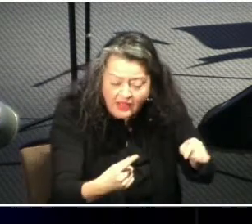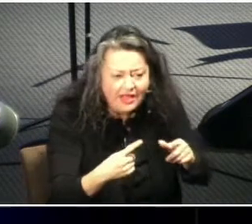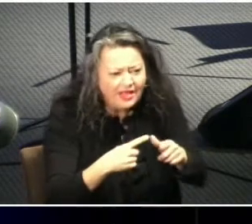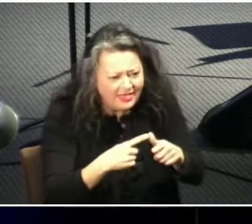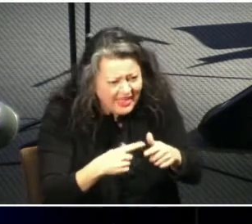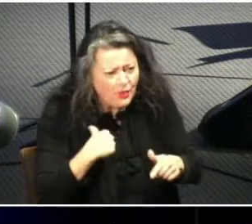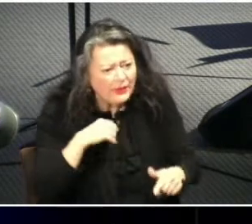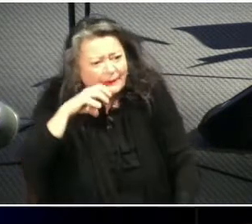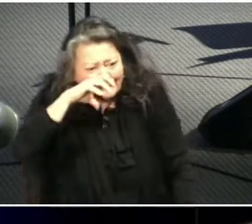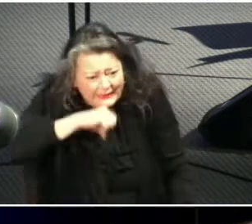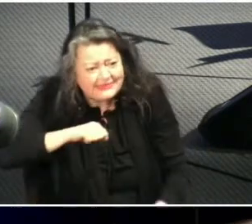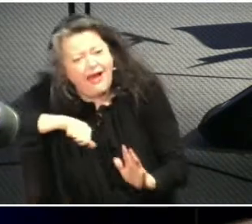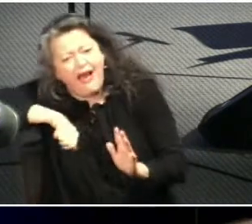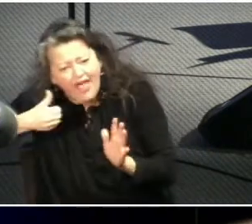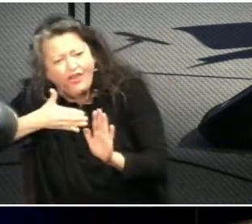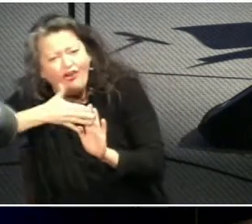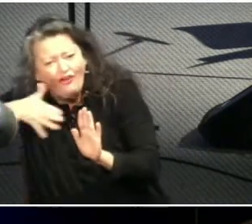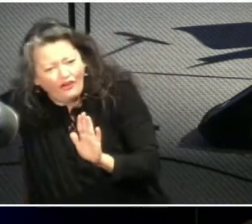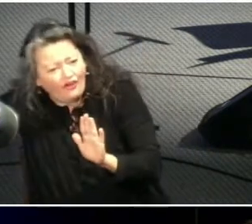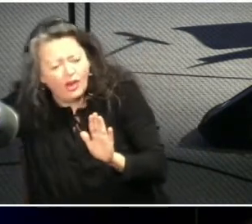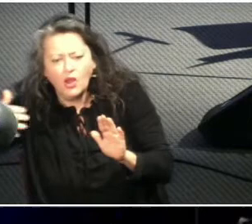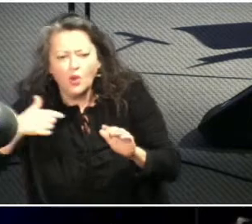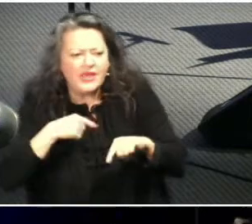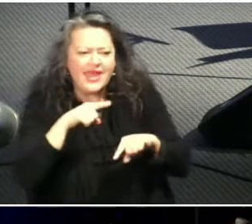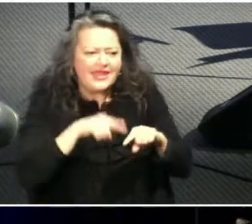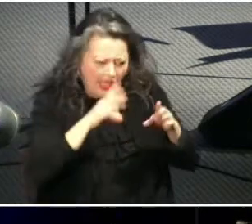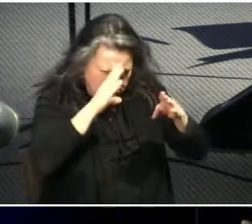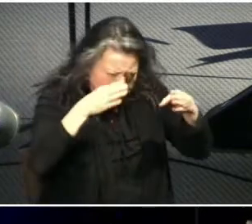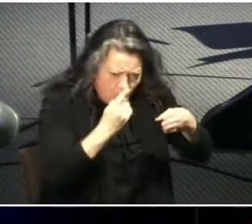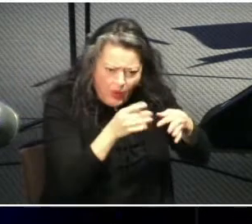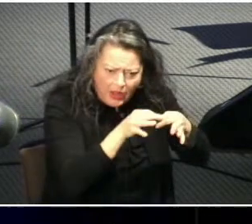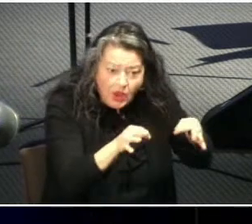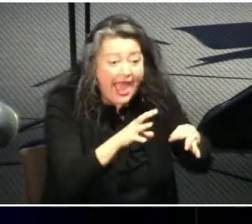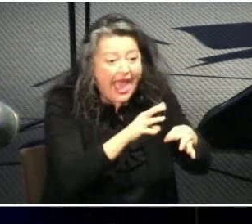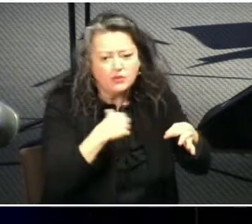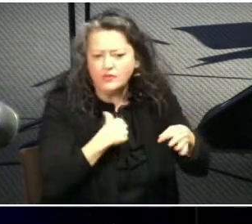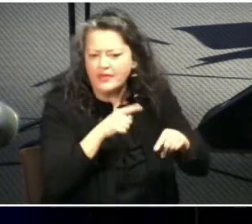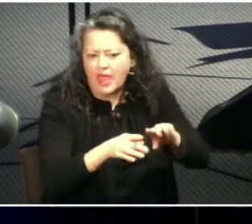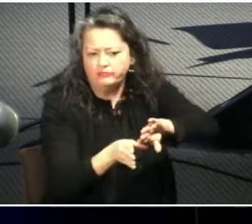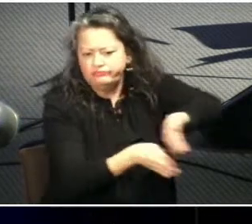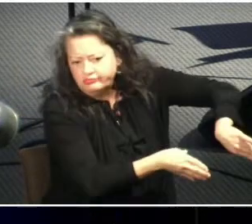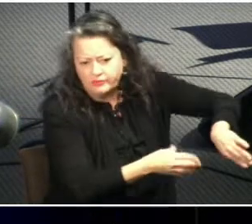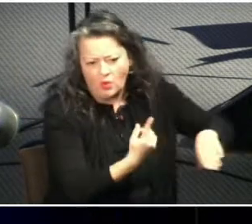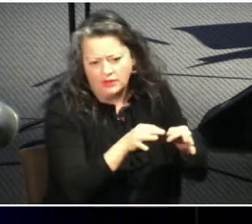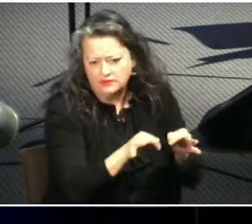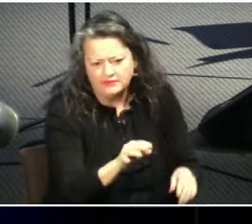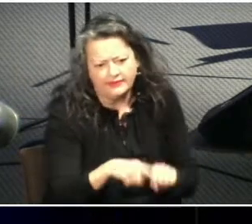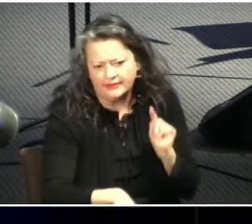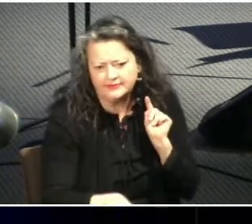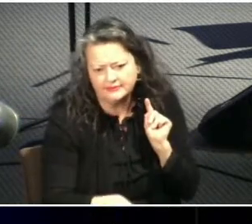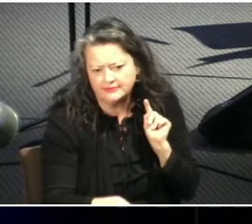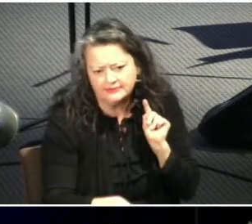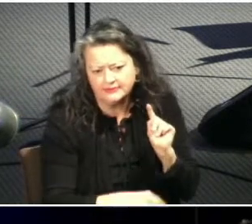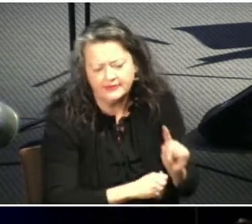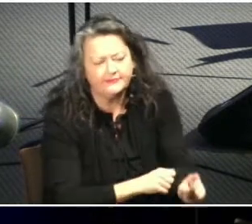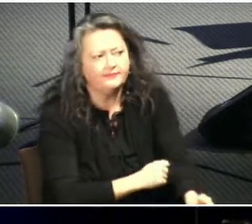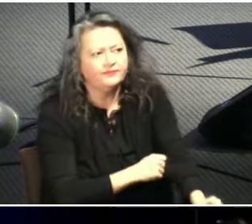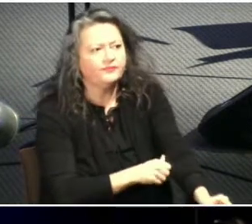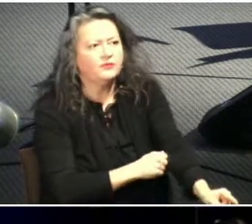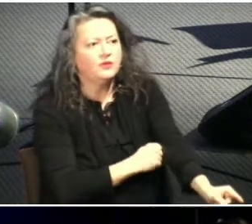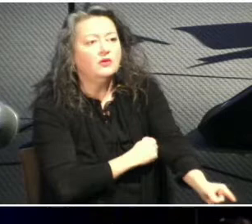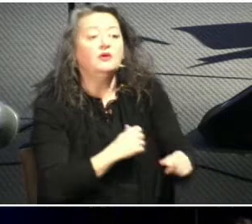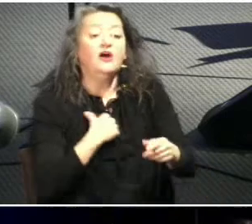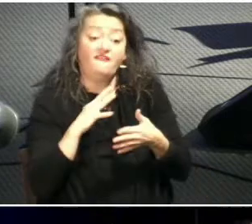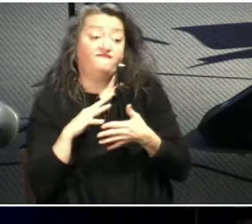because we get caught in the murky details and the interpretation we are first and foremost